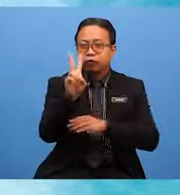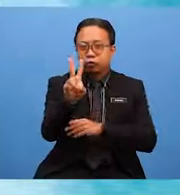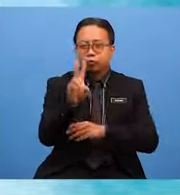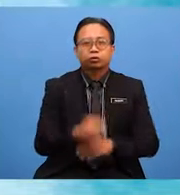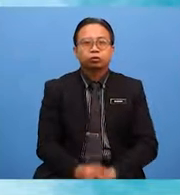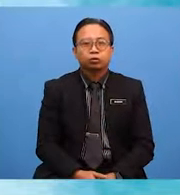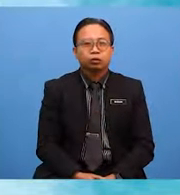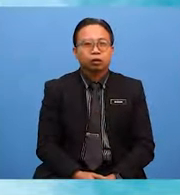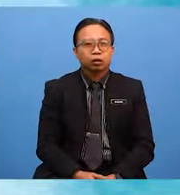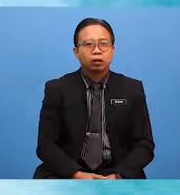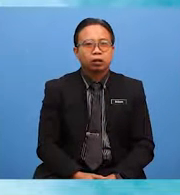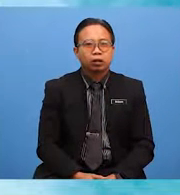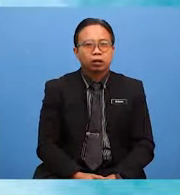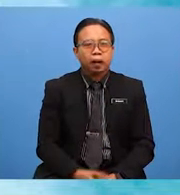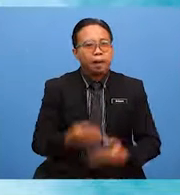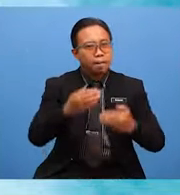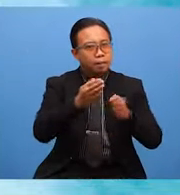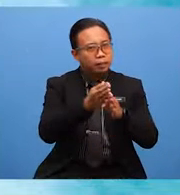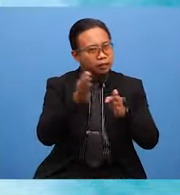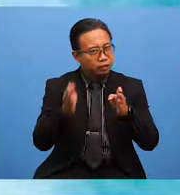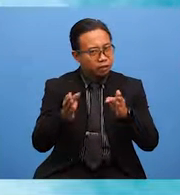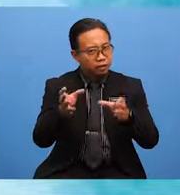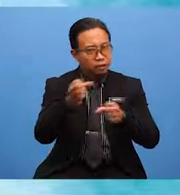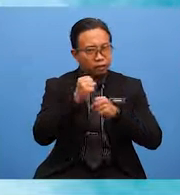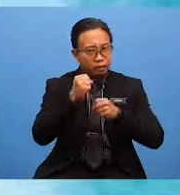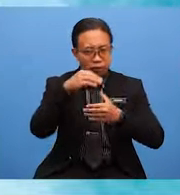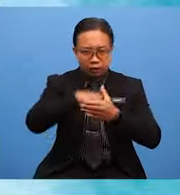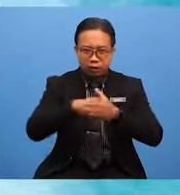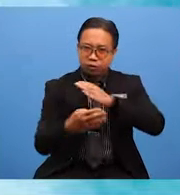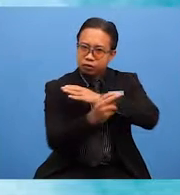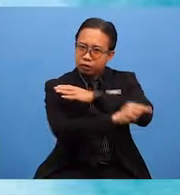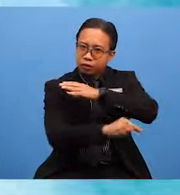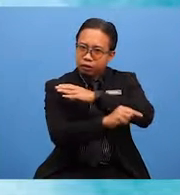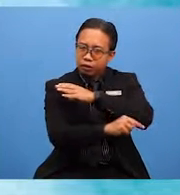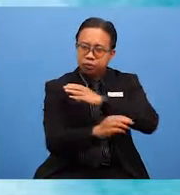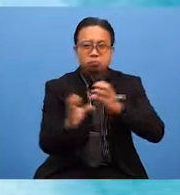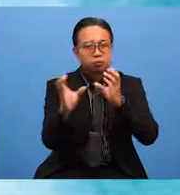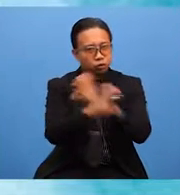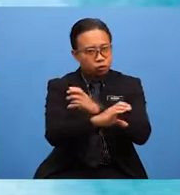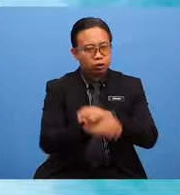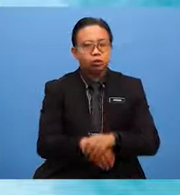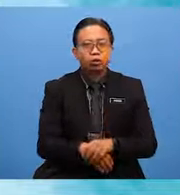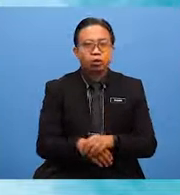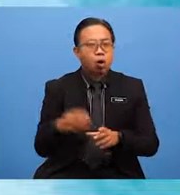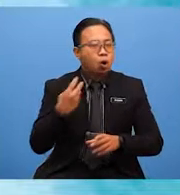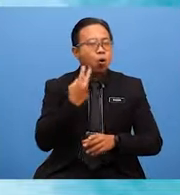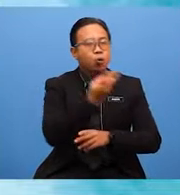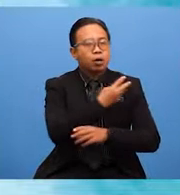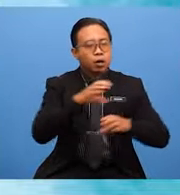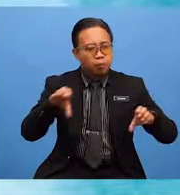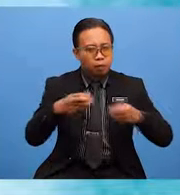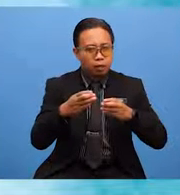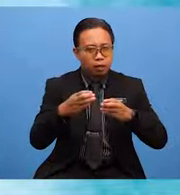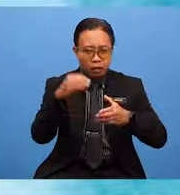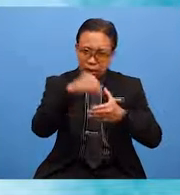besides taking part in state-level competitions, we also organise inter-class